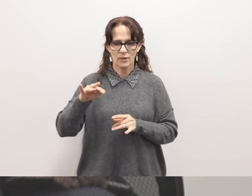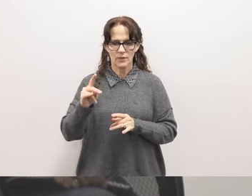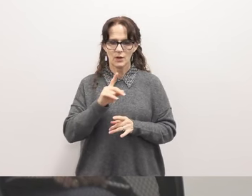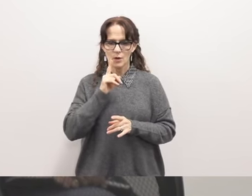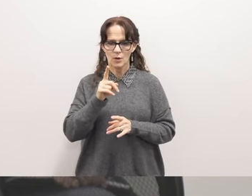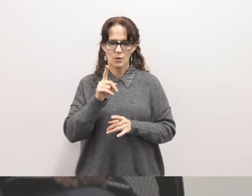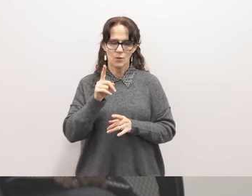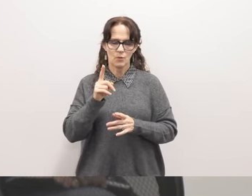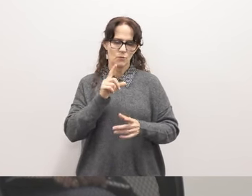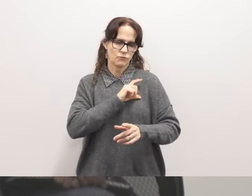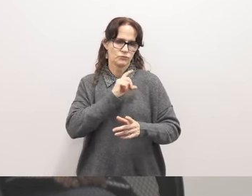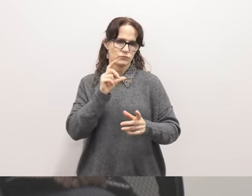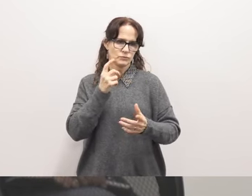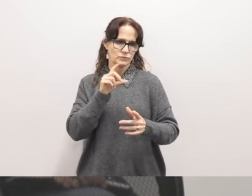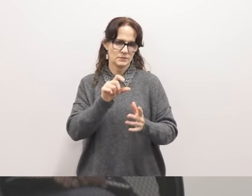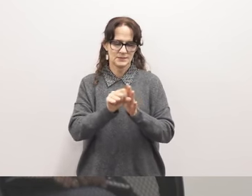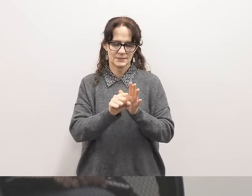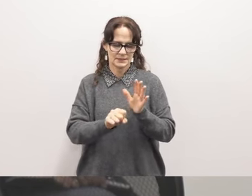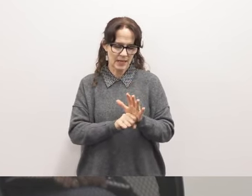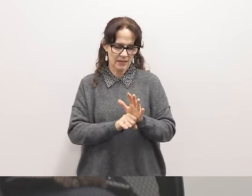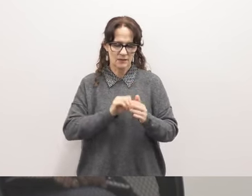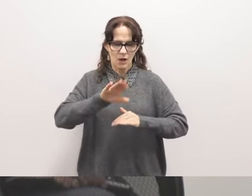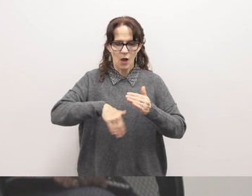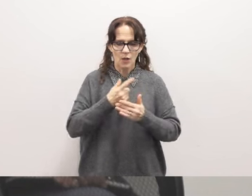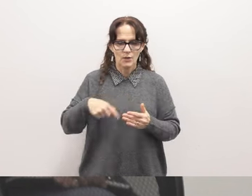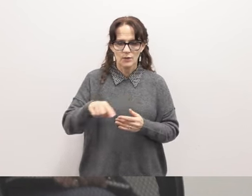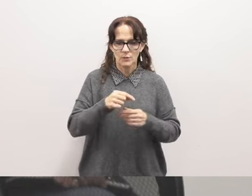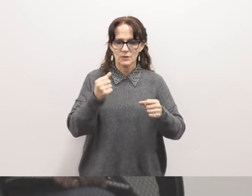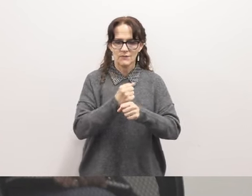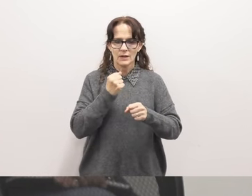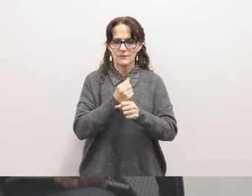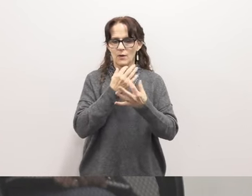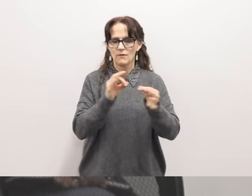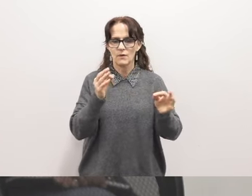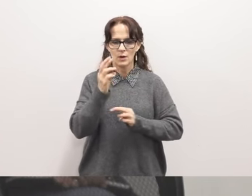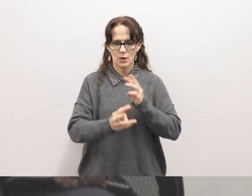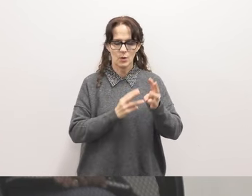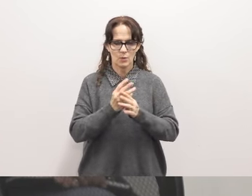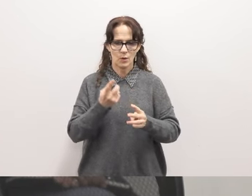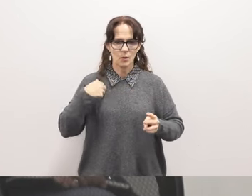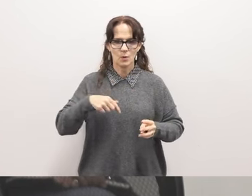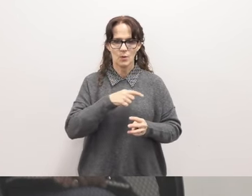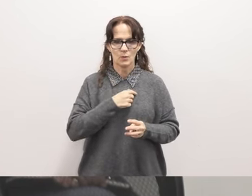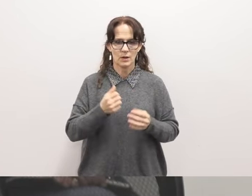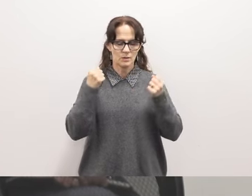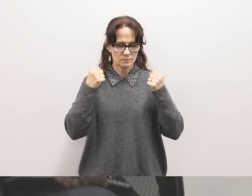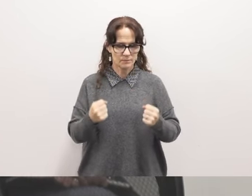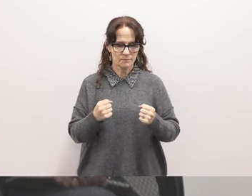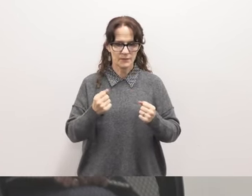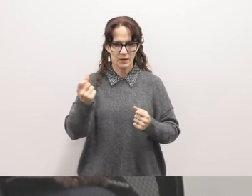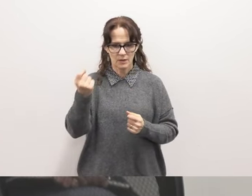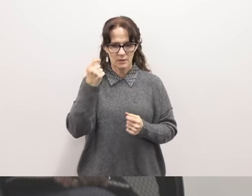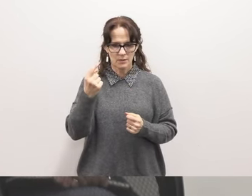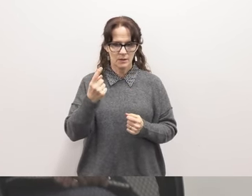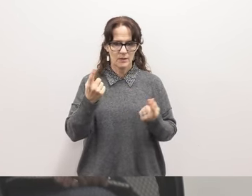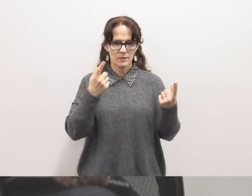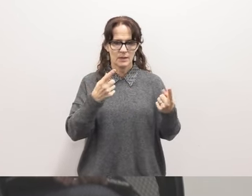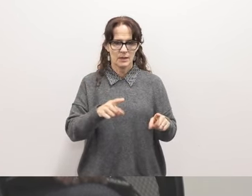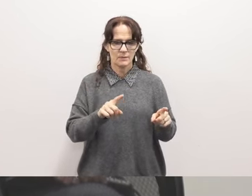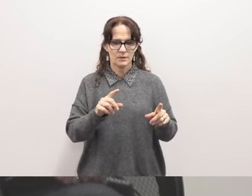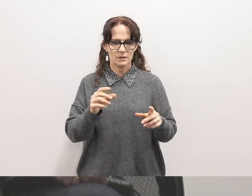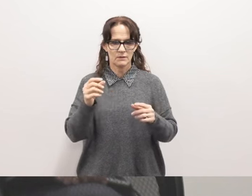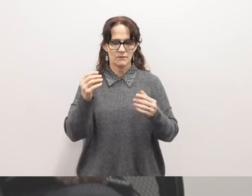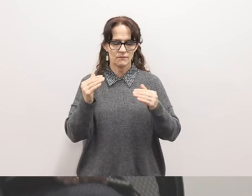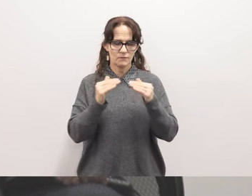safety is built in solidarity with all those fighting for a more liberated world. That's why we are firm in our understanding that the movement for justice